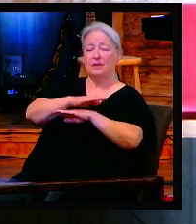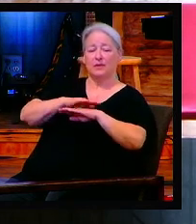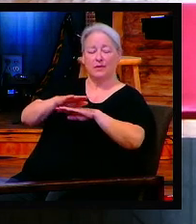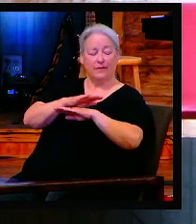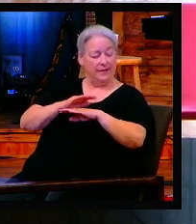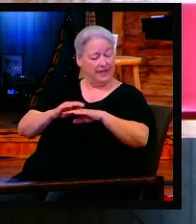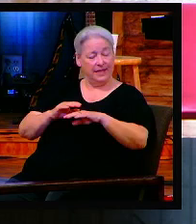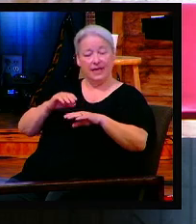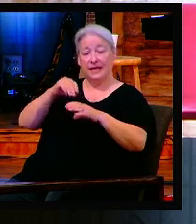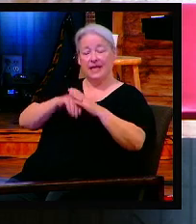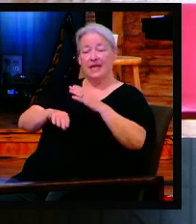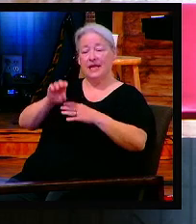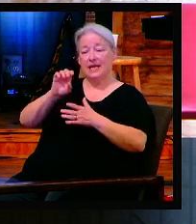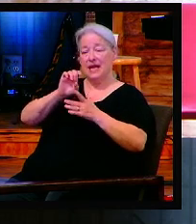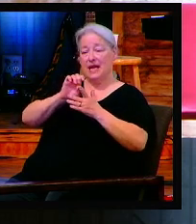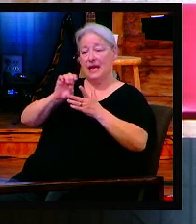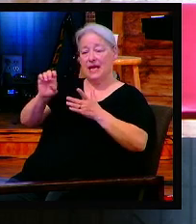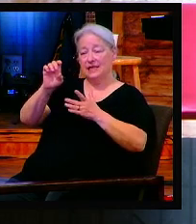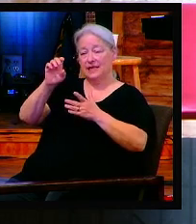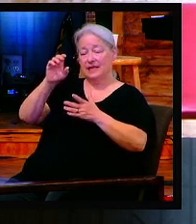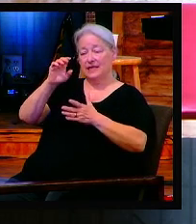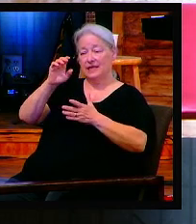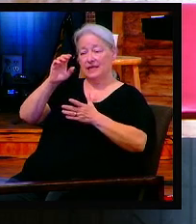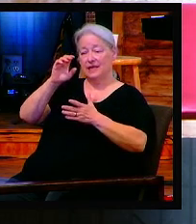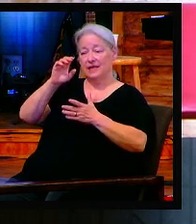turn to Exodus 13. One page over probably.